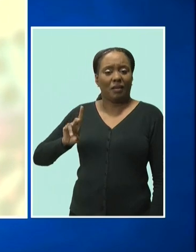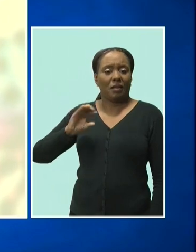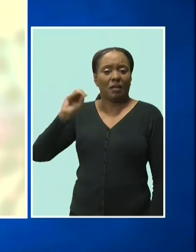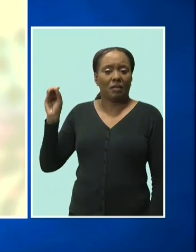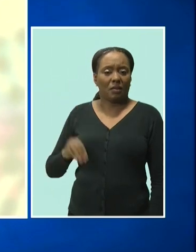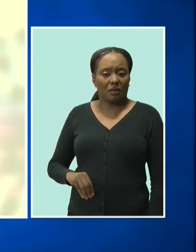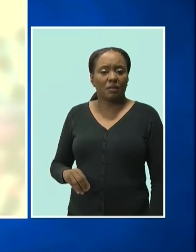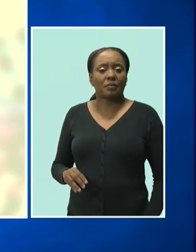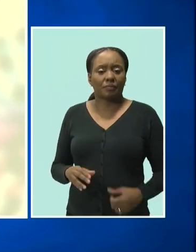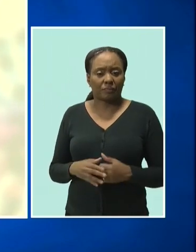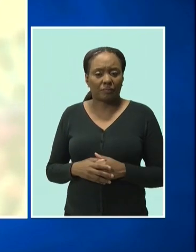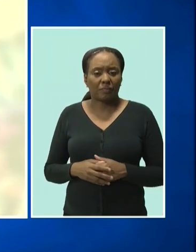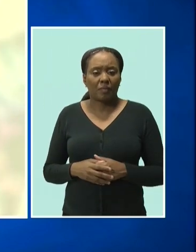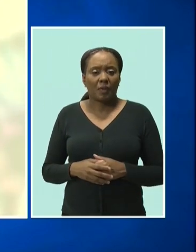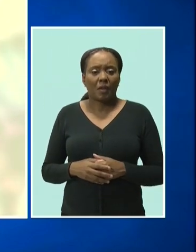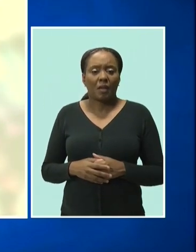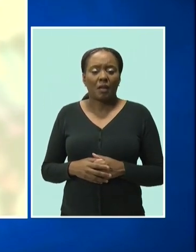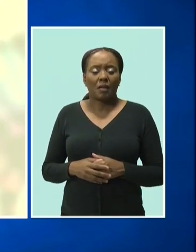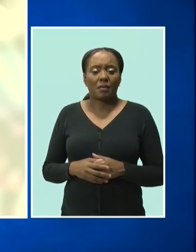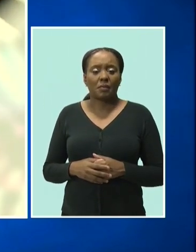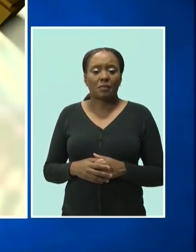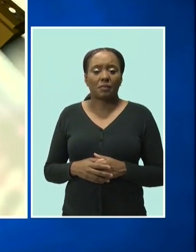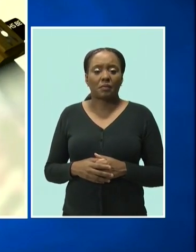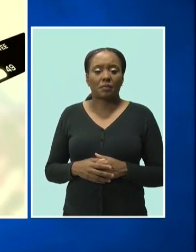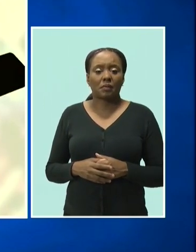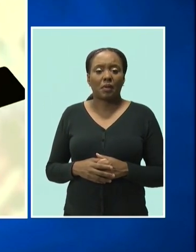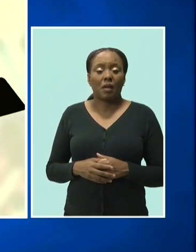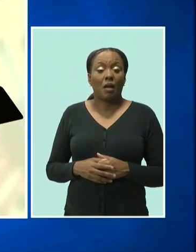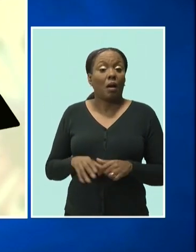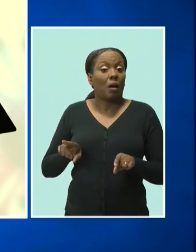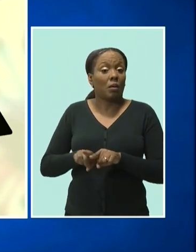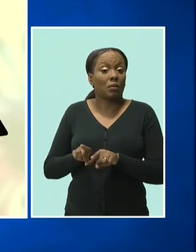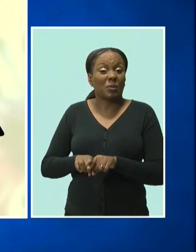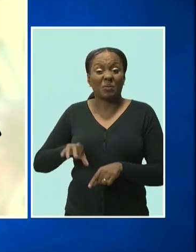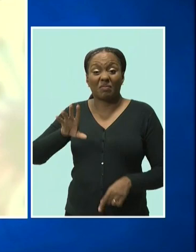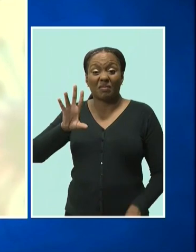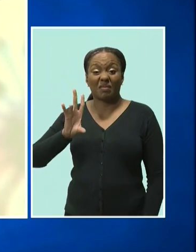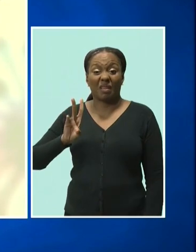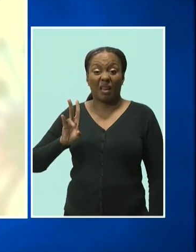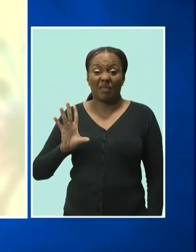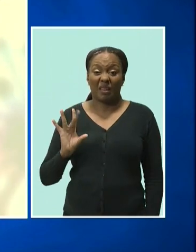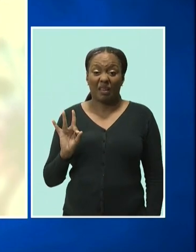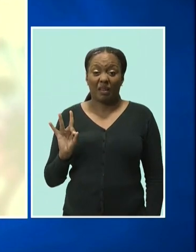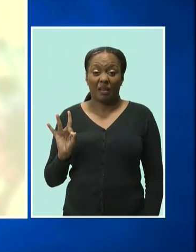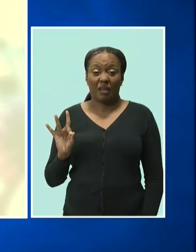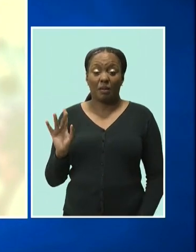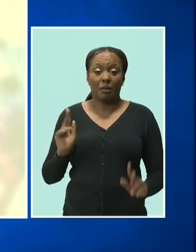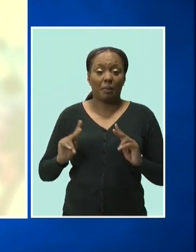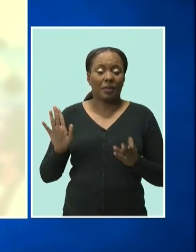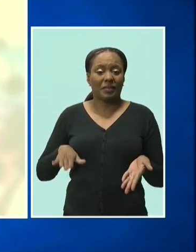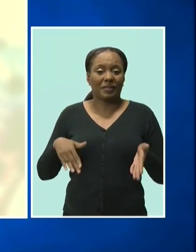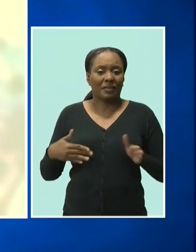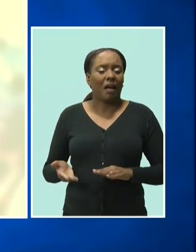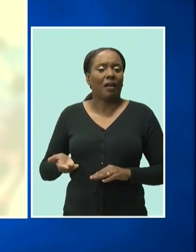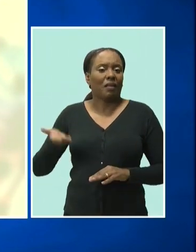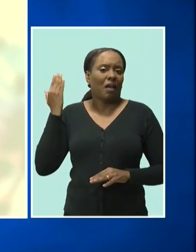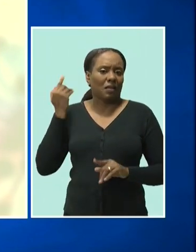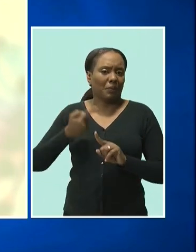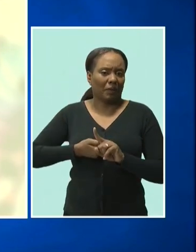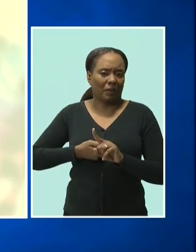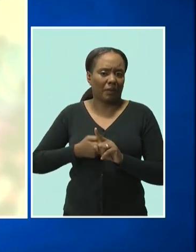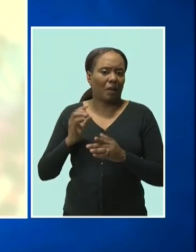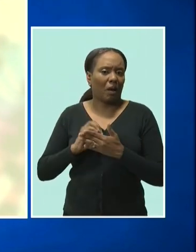total number of cases for October. And as I've been saying, it was the deadliest month for Barbados, recording 78